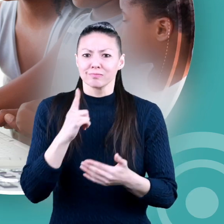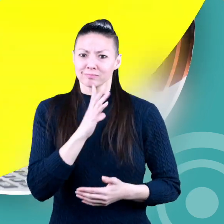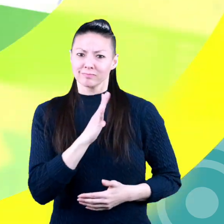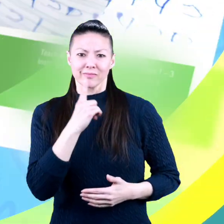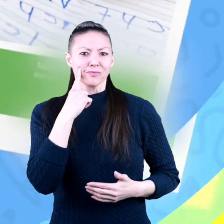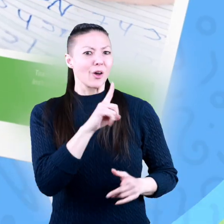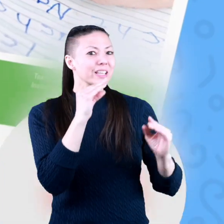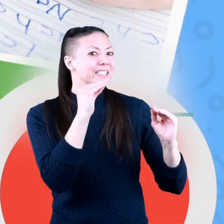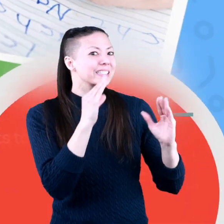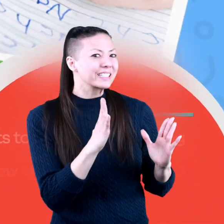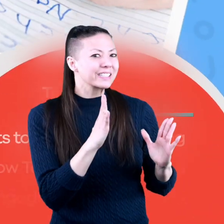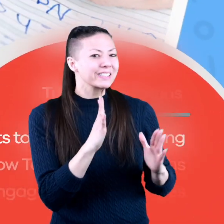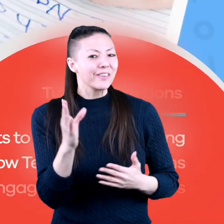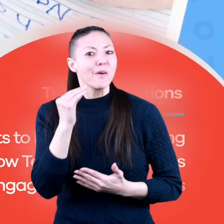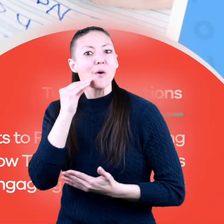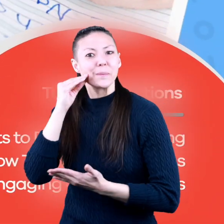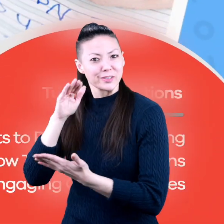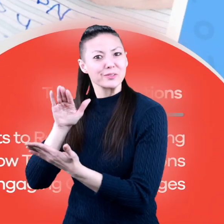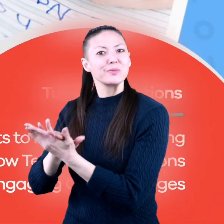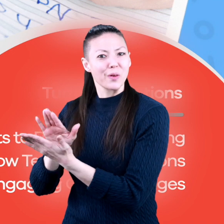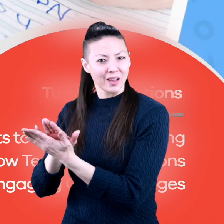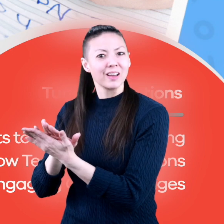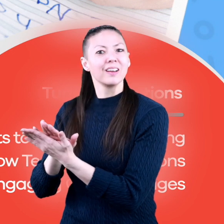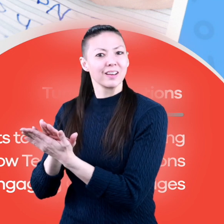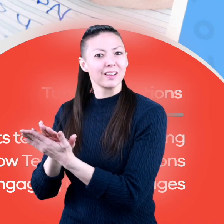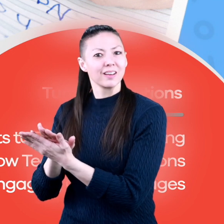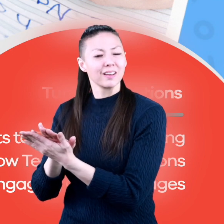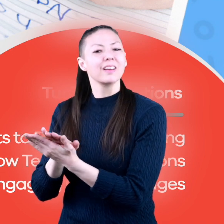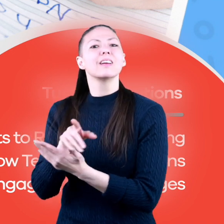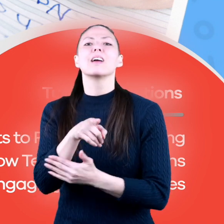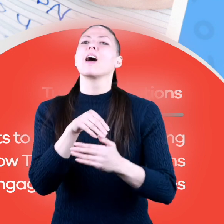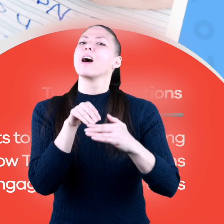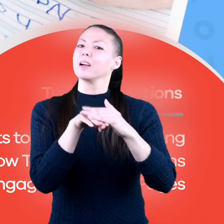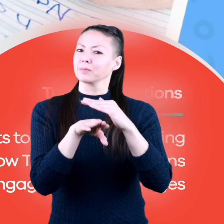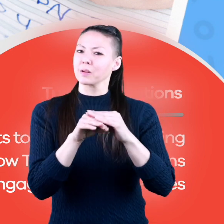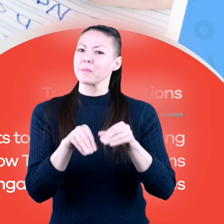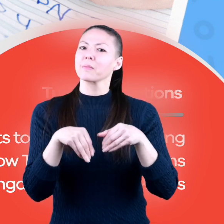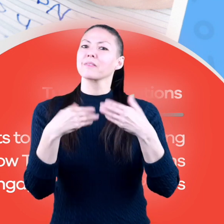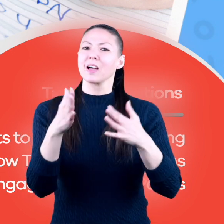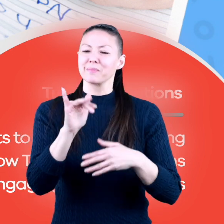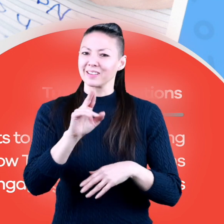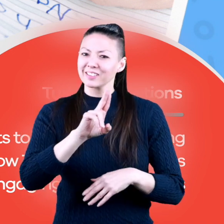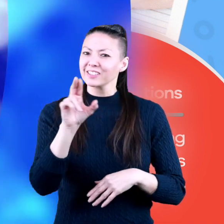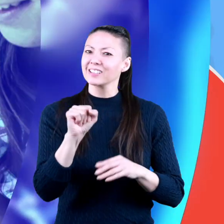resources and turnkey solutions for teachers and homeschoolers.